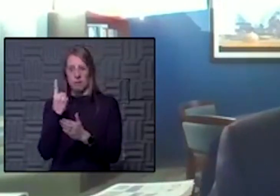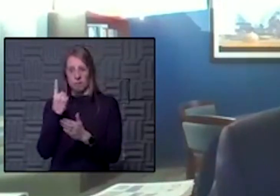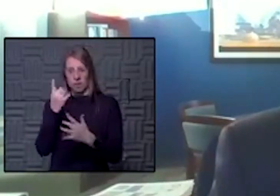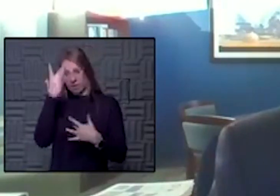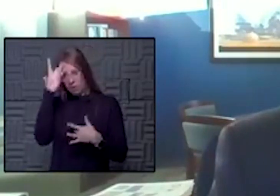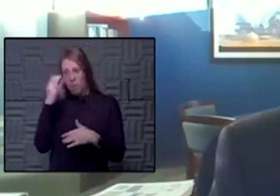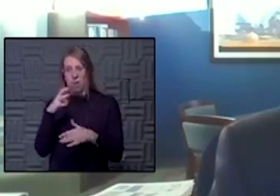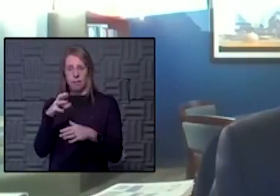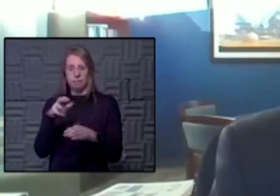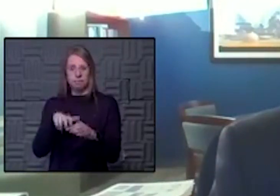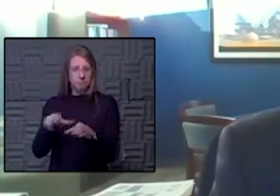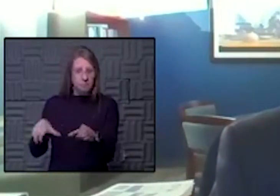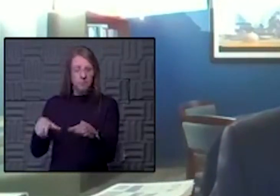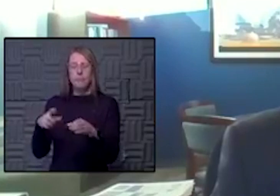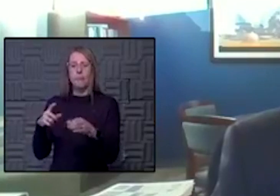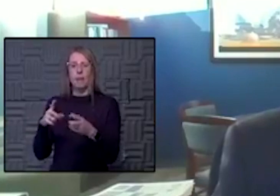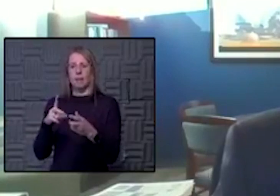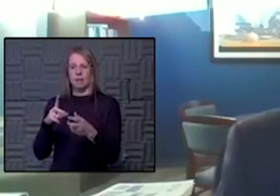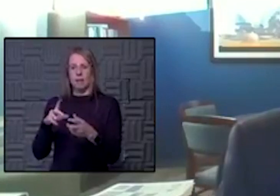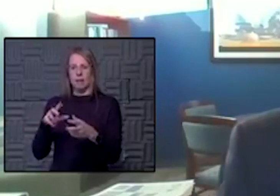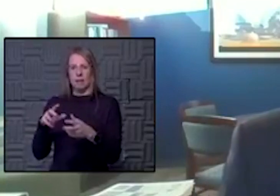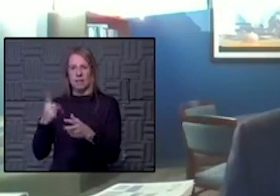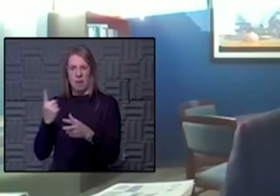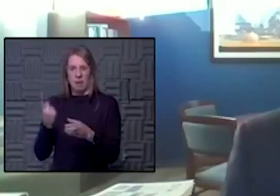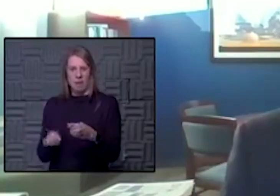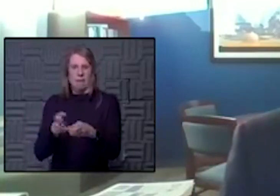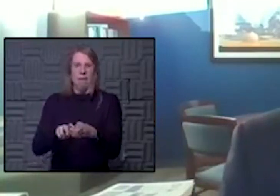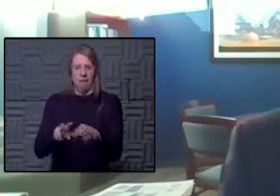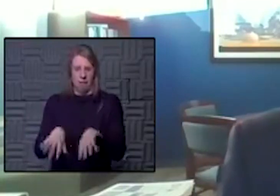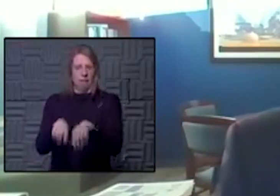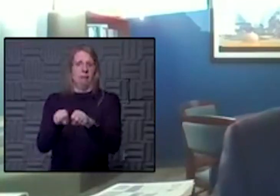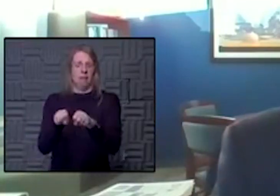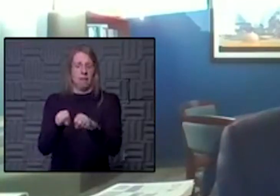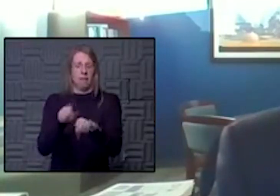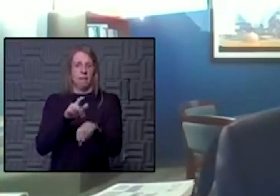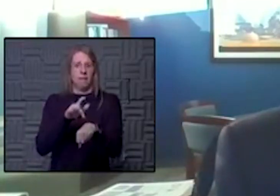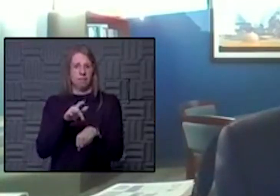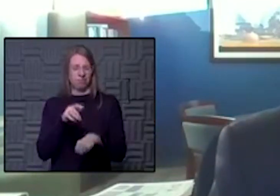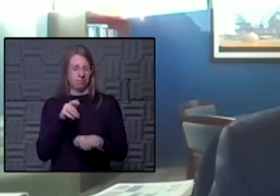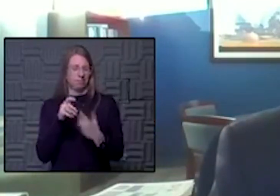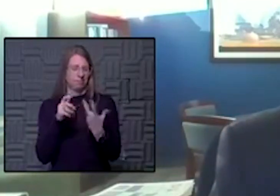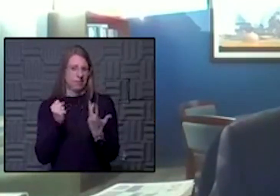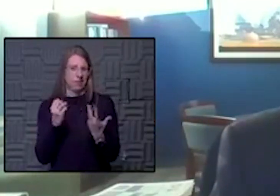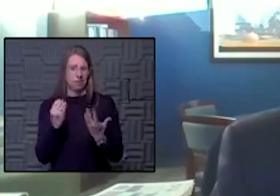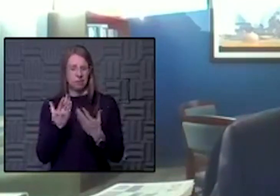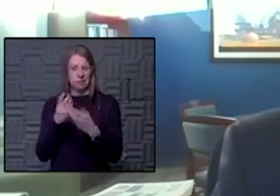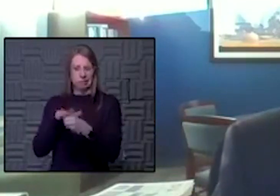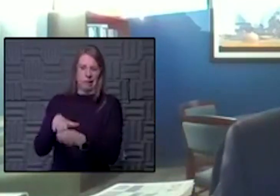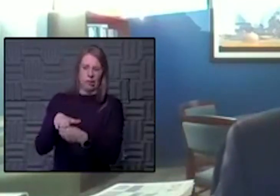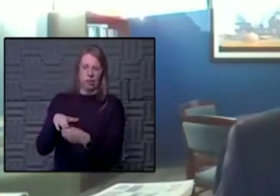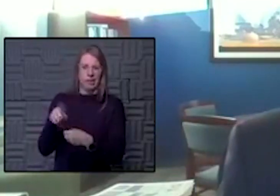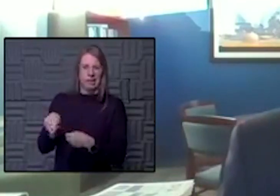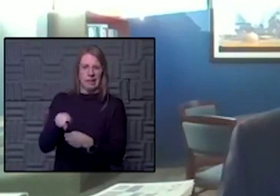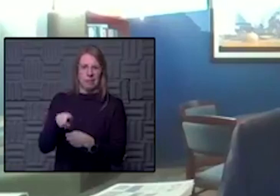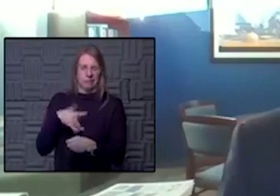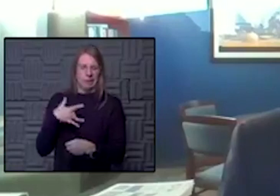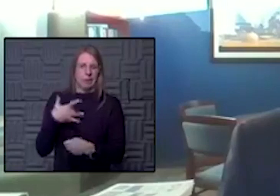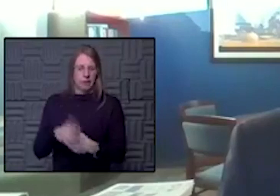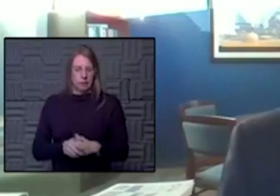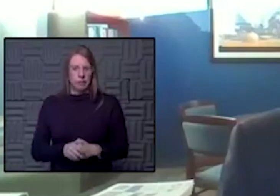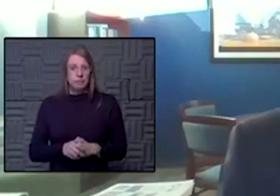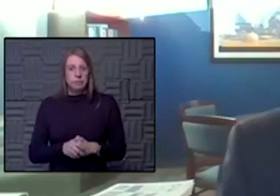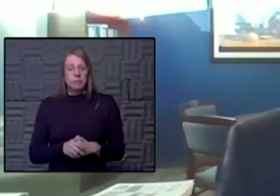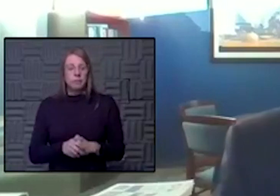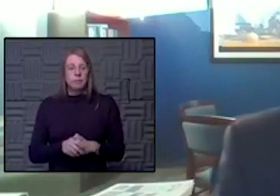providers, there's not a lot of people that step back in to fill that gap and there's a lot of pressure on them. But as always, they're very